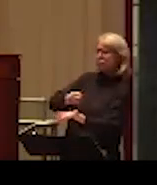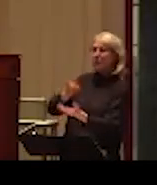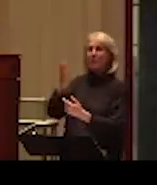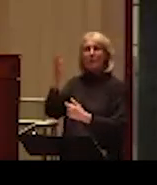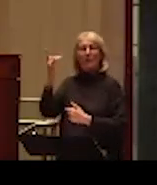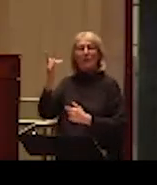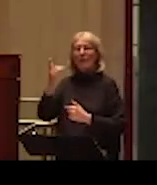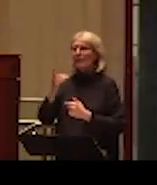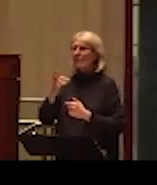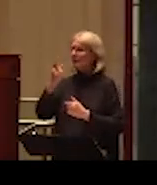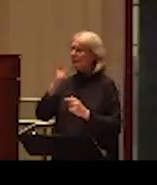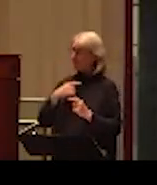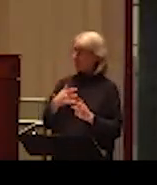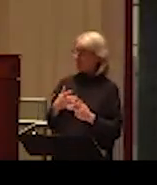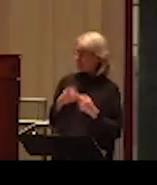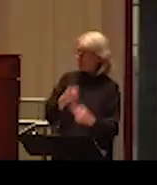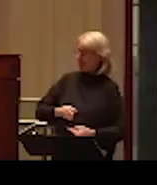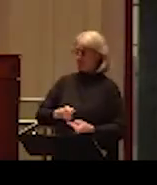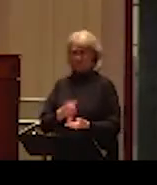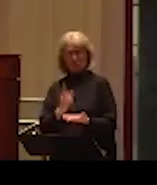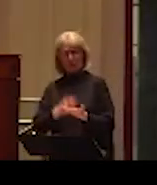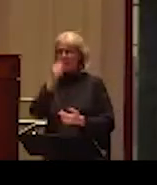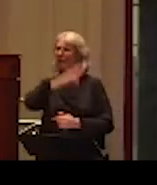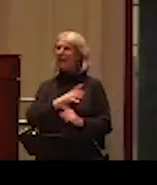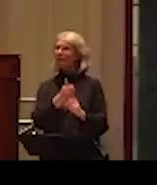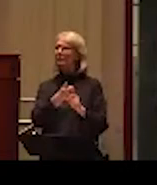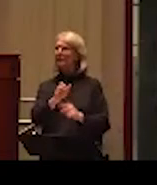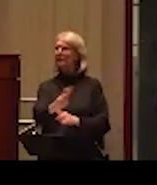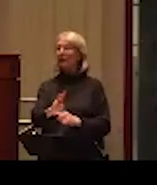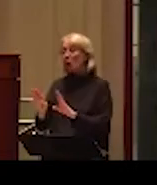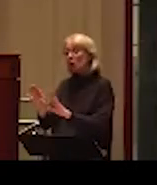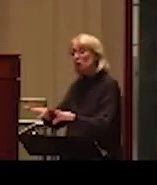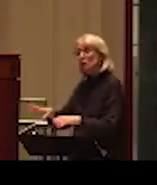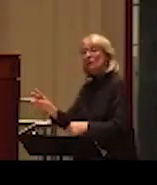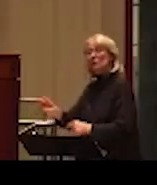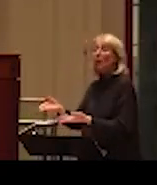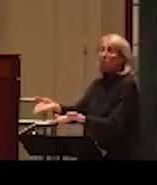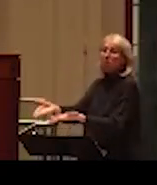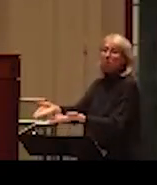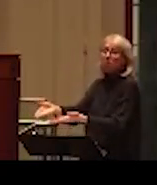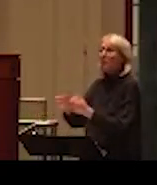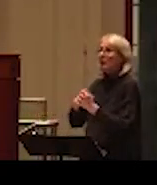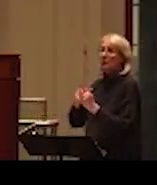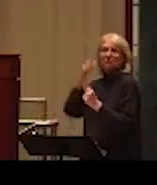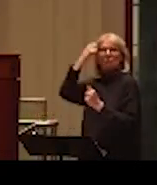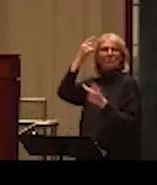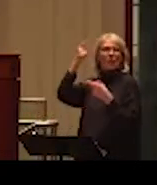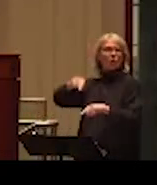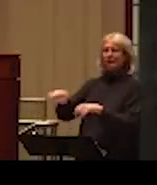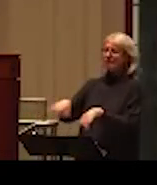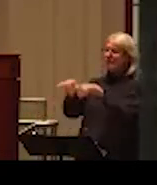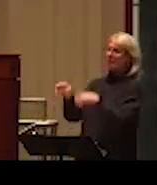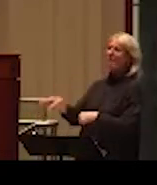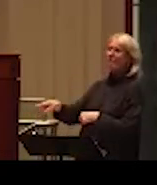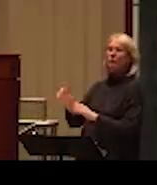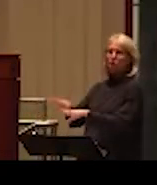about male victims? Why is it easy to talk about children victims in some way? Easy means non-controversial. It's a very, very difficult topic